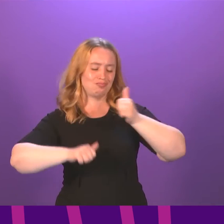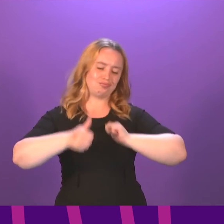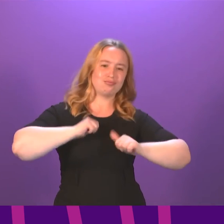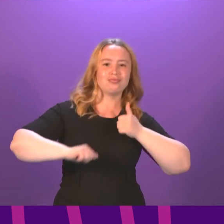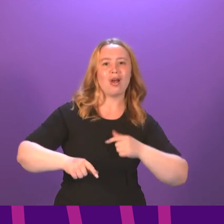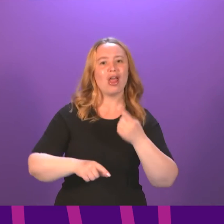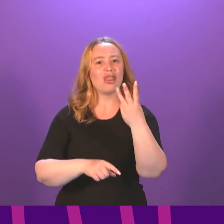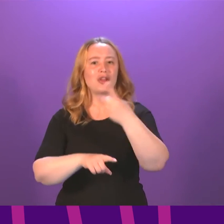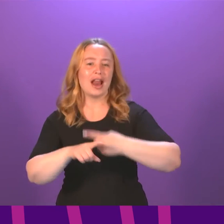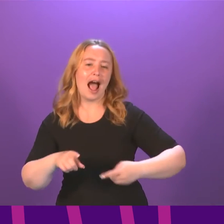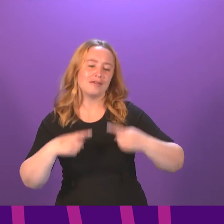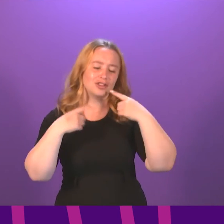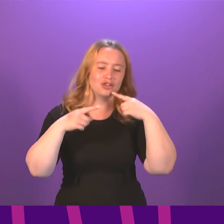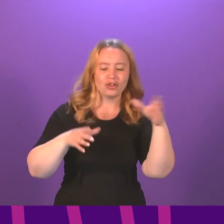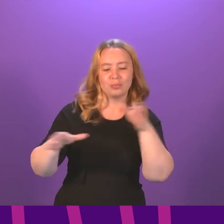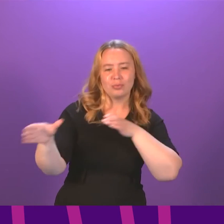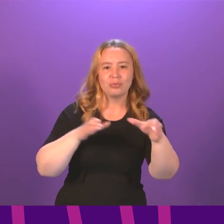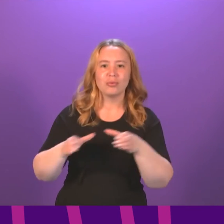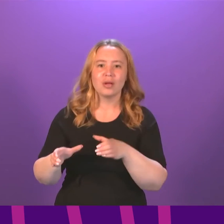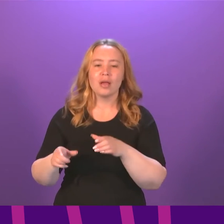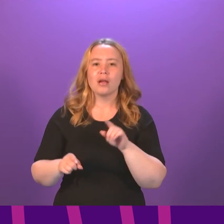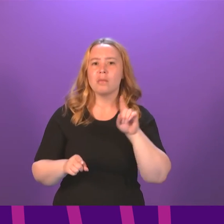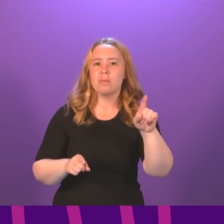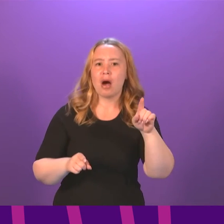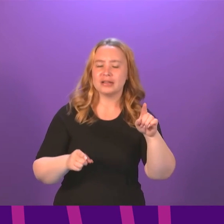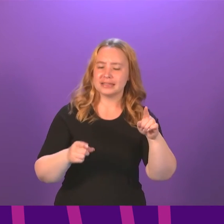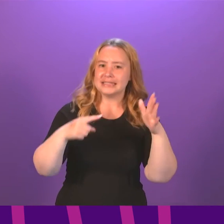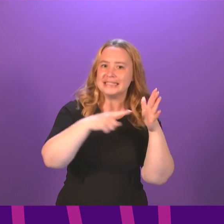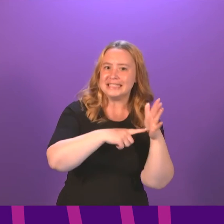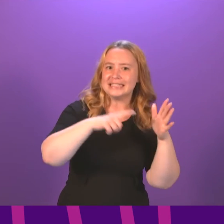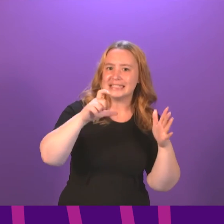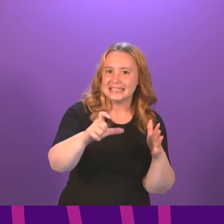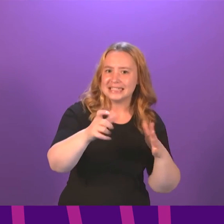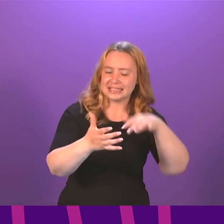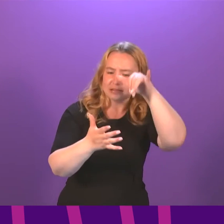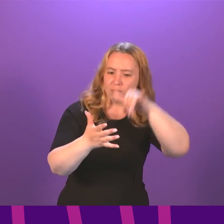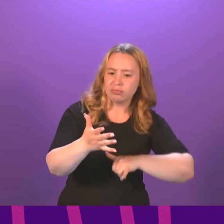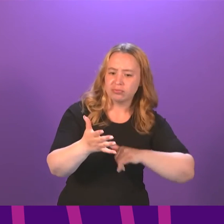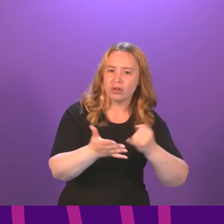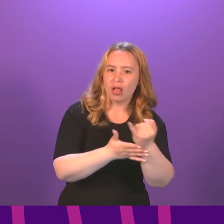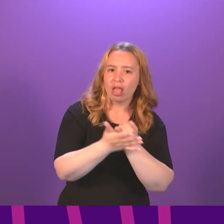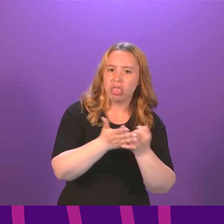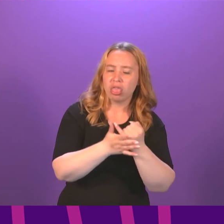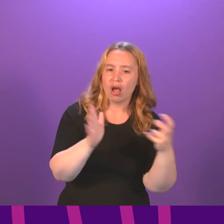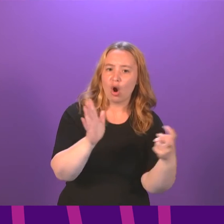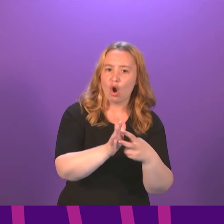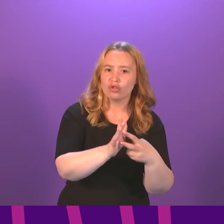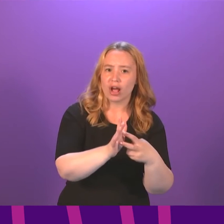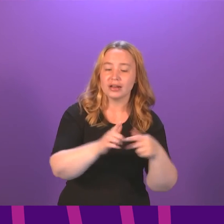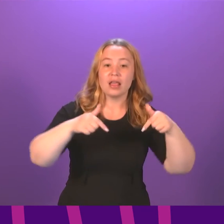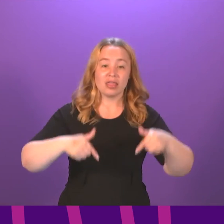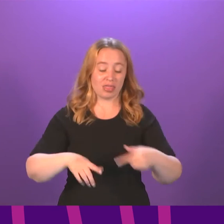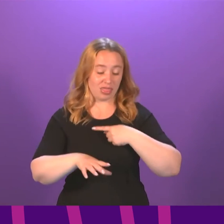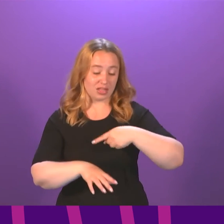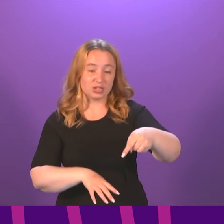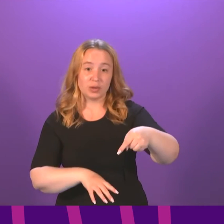teachers, but is nowhere to be seen when their terms and conditions turn out to be shoddy. This week, in an open letter,